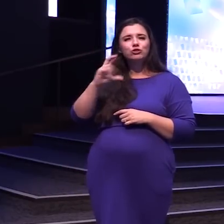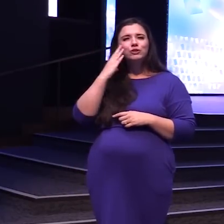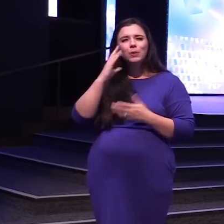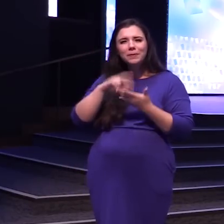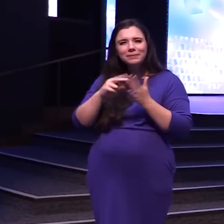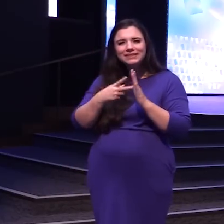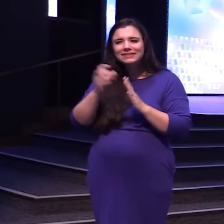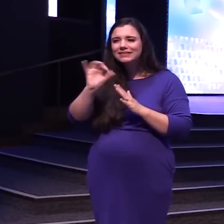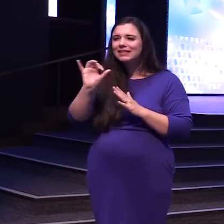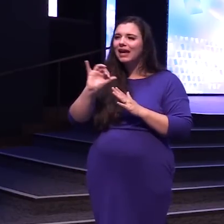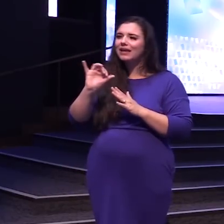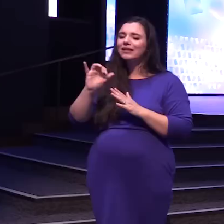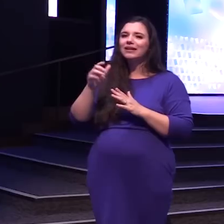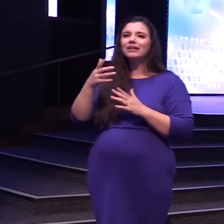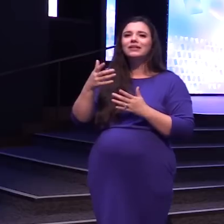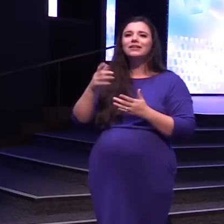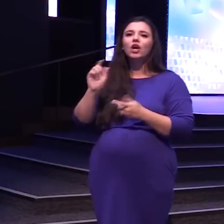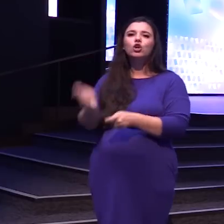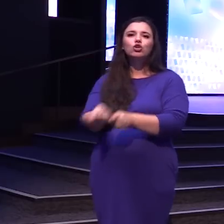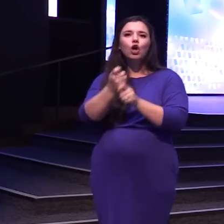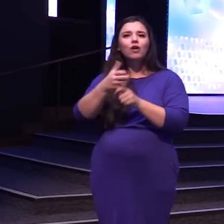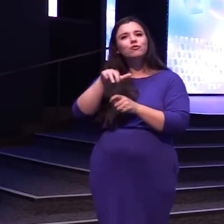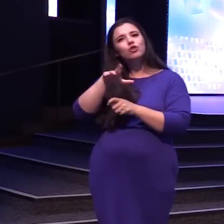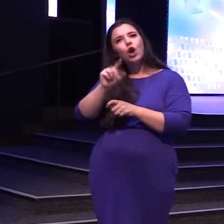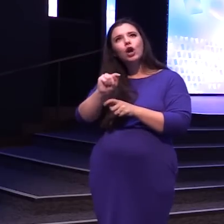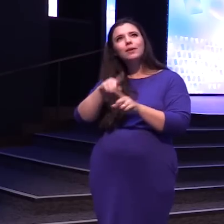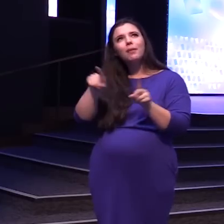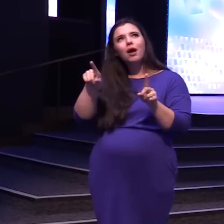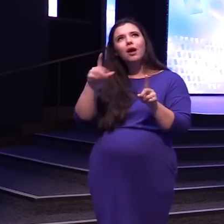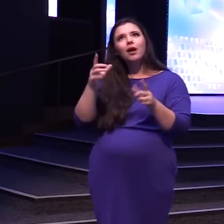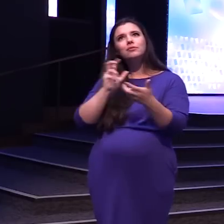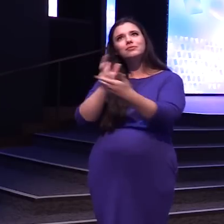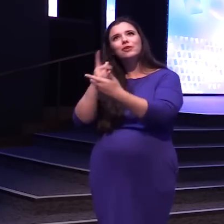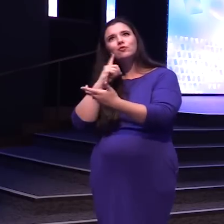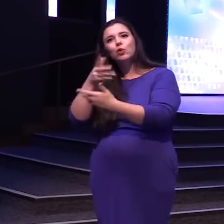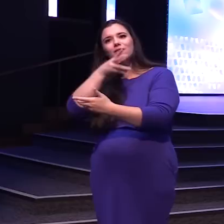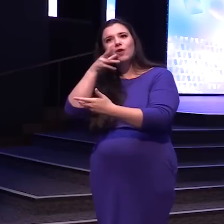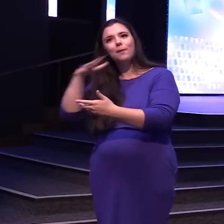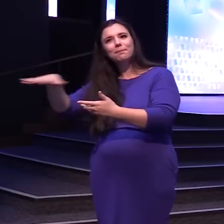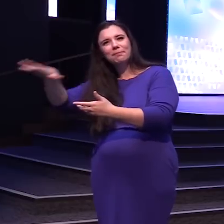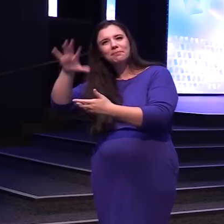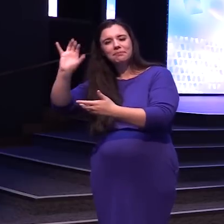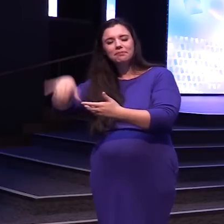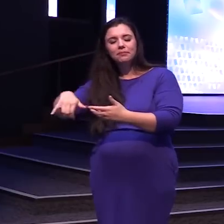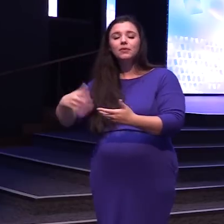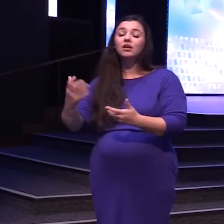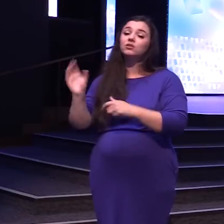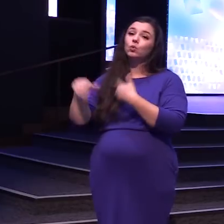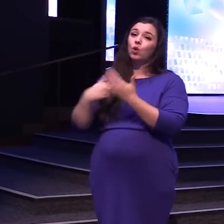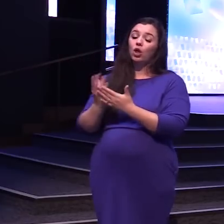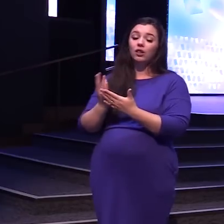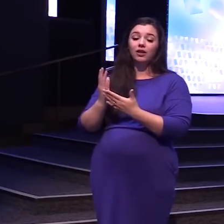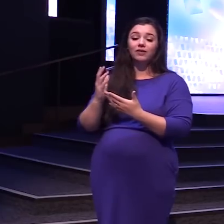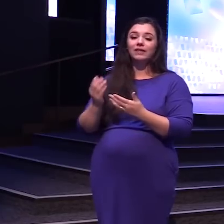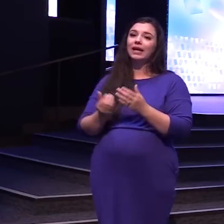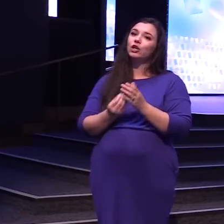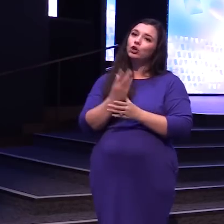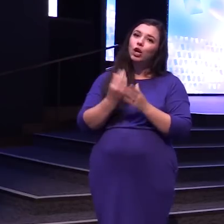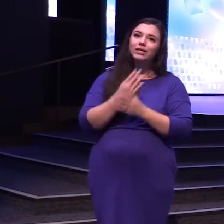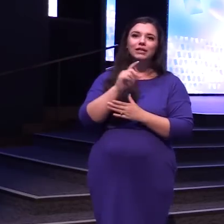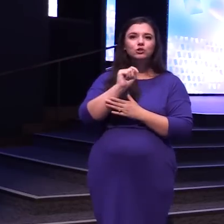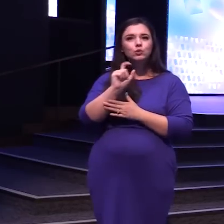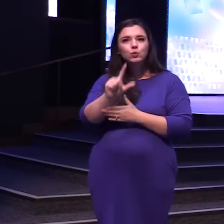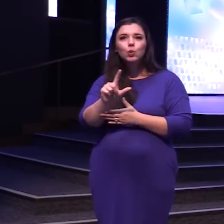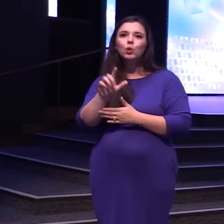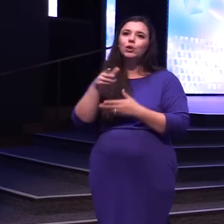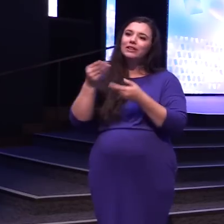like An off-roading golf cart Is that a good way To describe it You know So we put all of our Like gardening tools And the